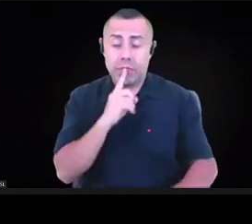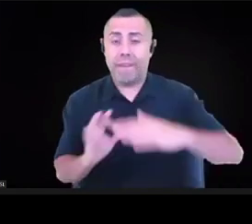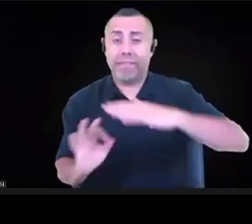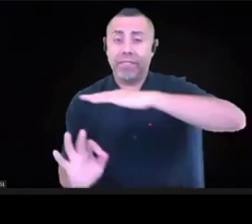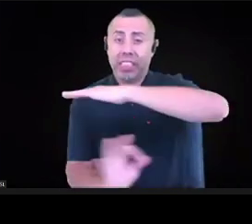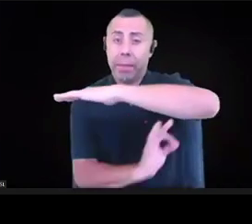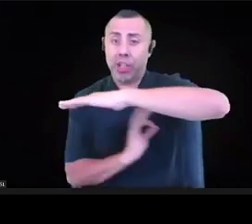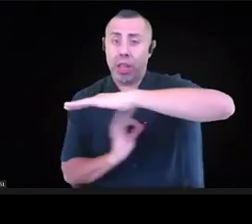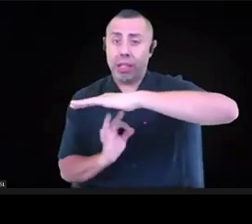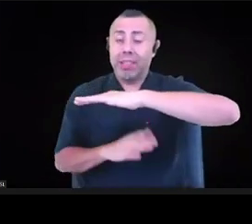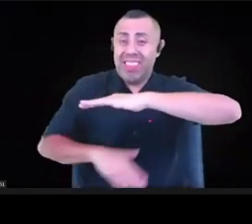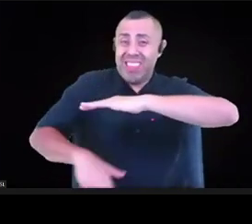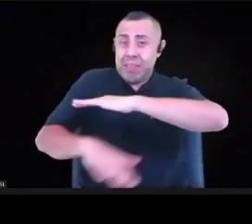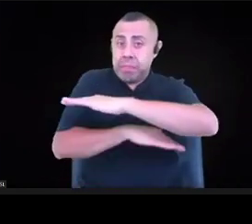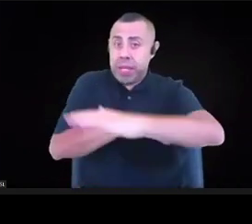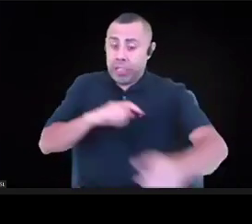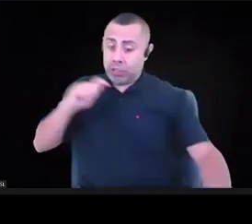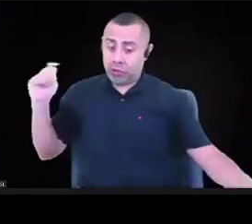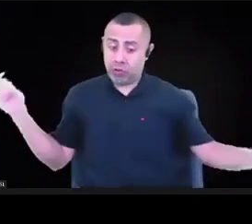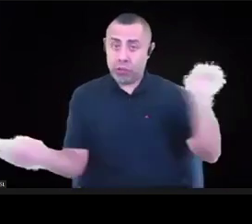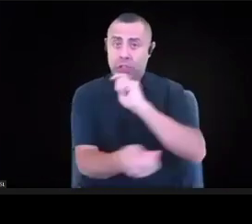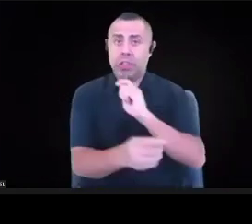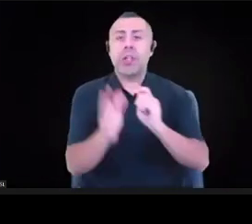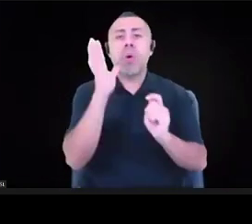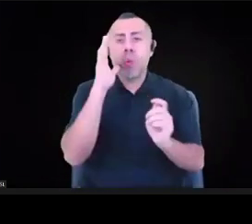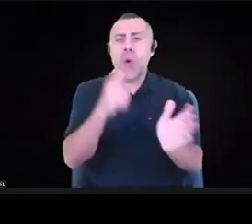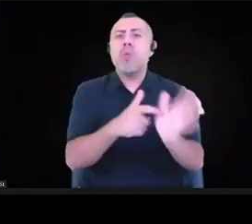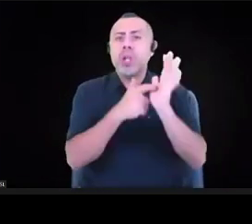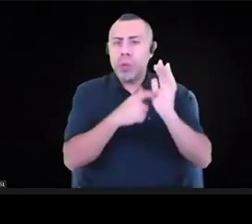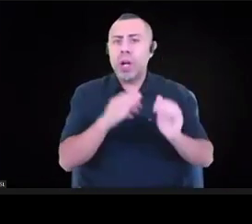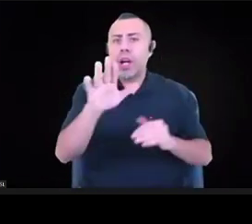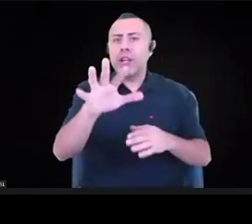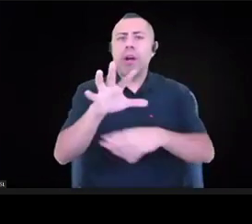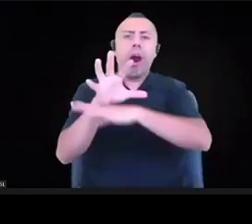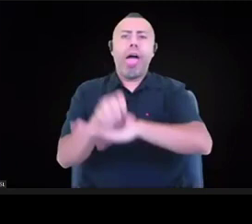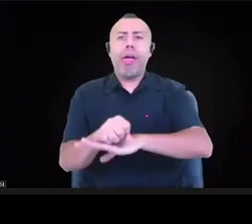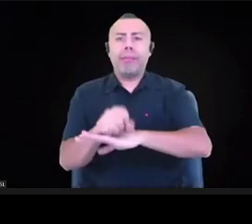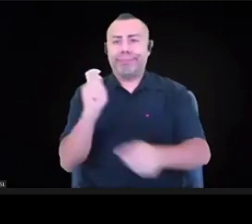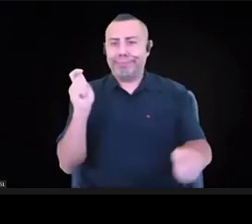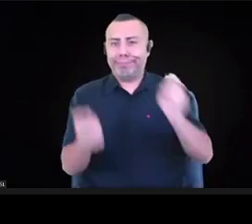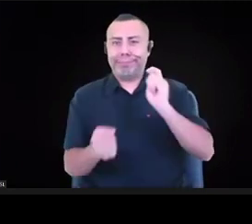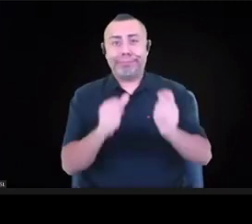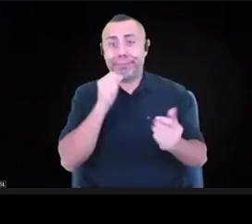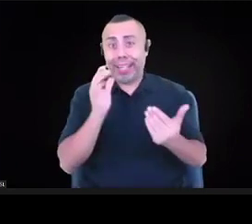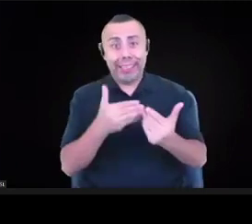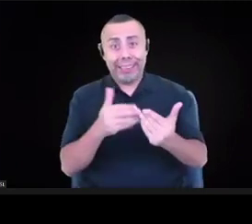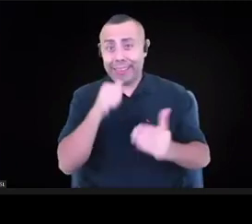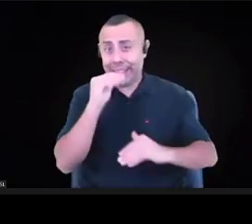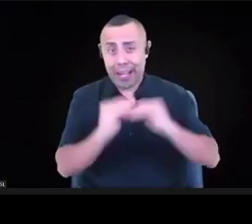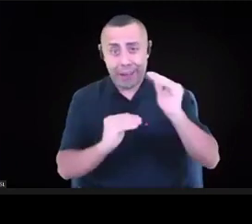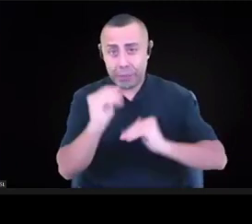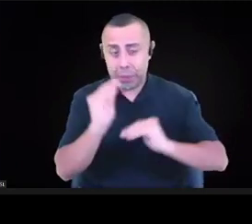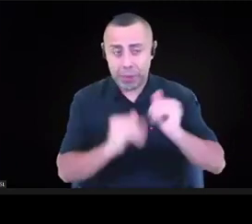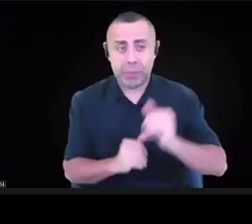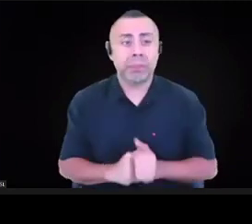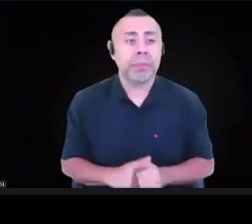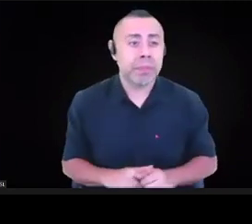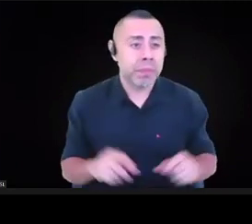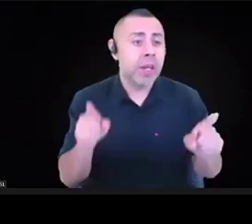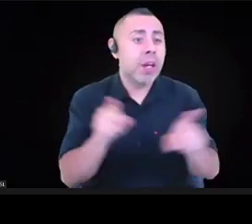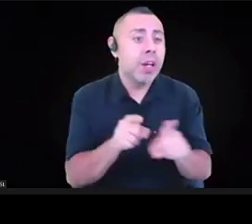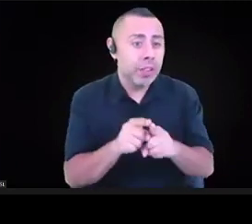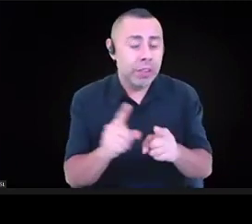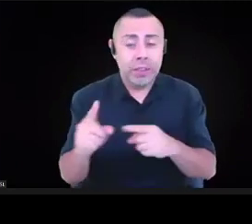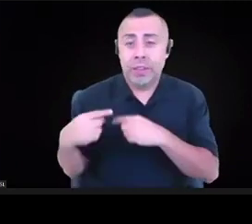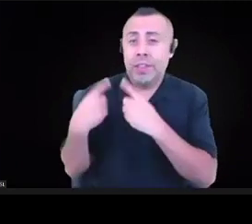our practice, and that's not going to be easy or comfortable. But there's been this conversation, as I've been in spaces for the last three months,